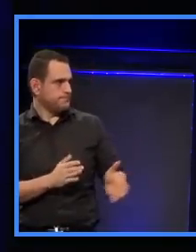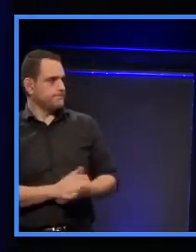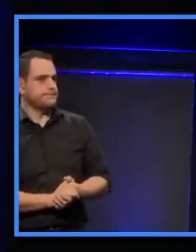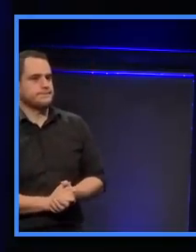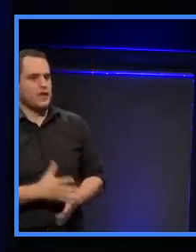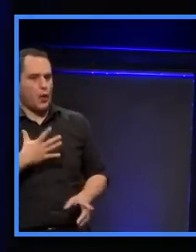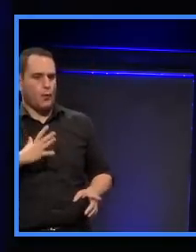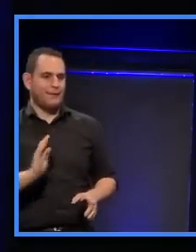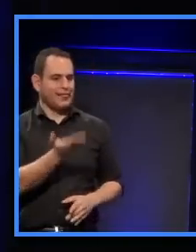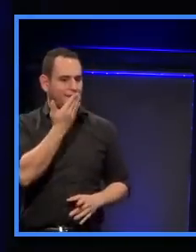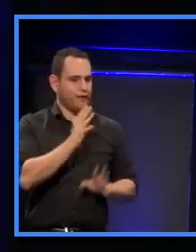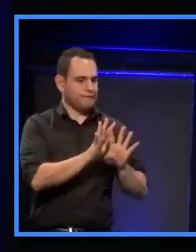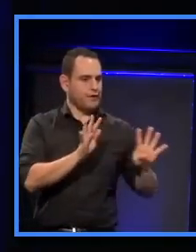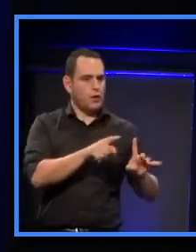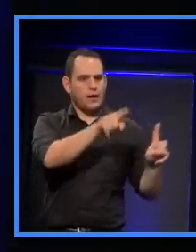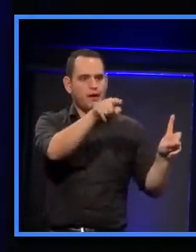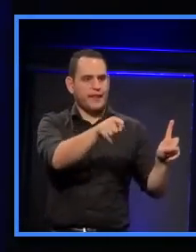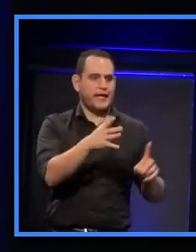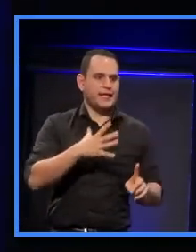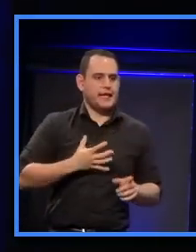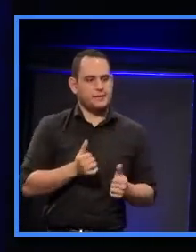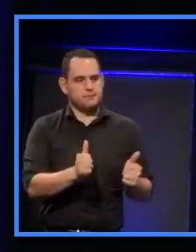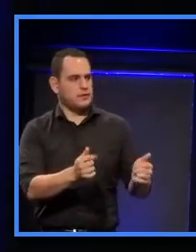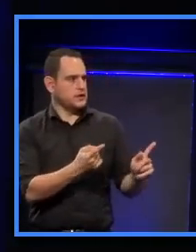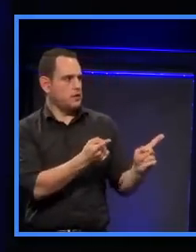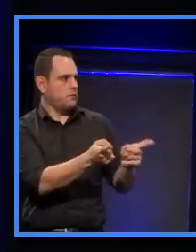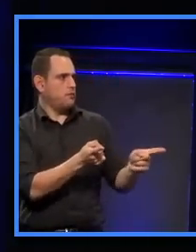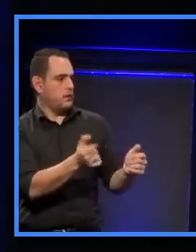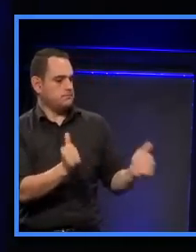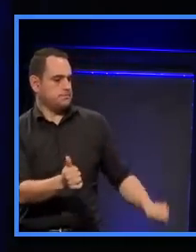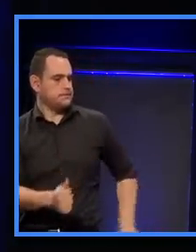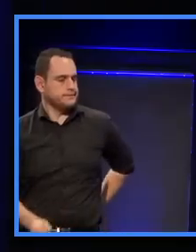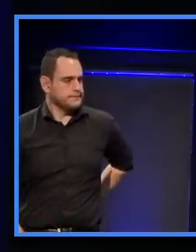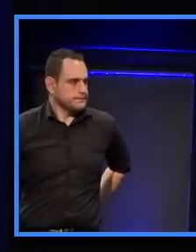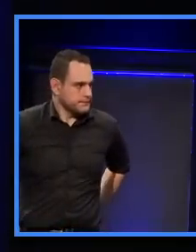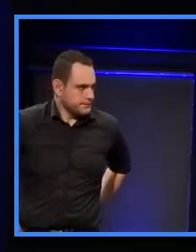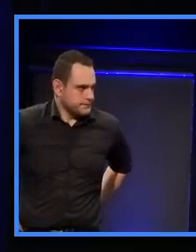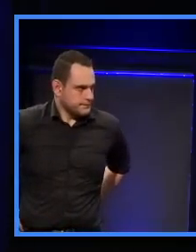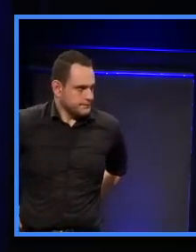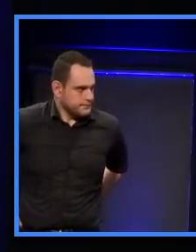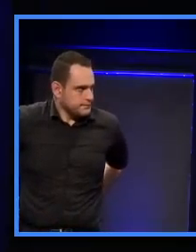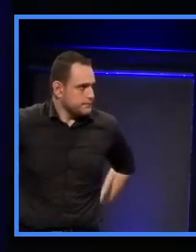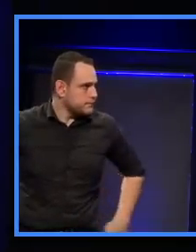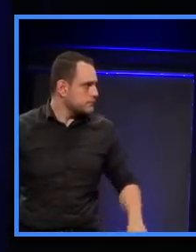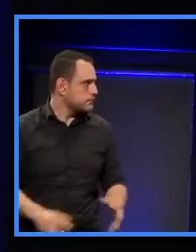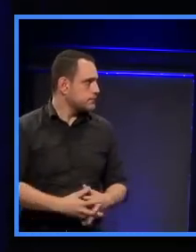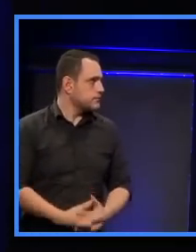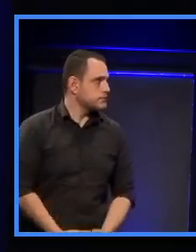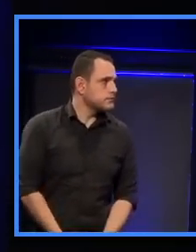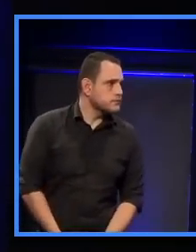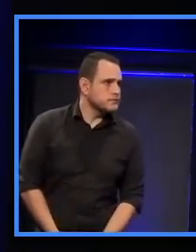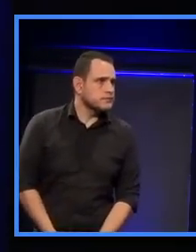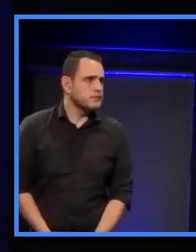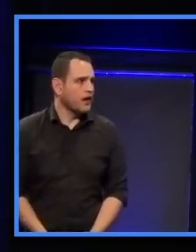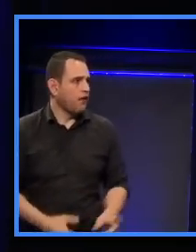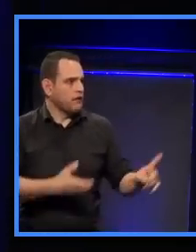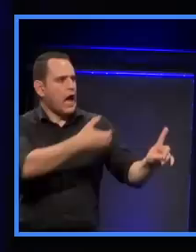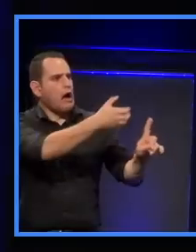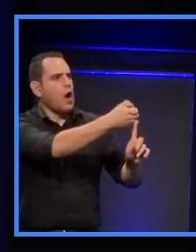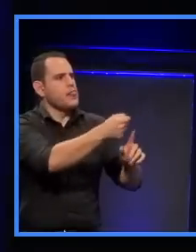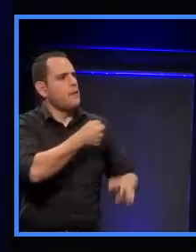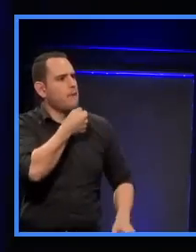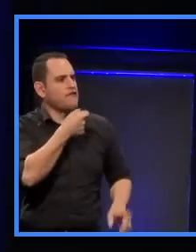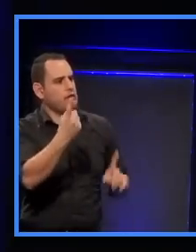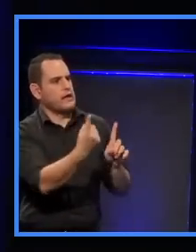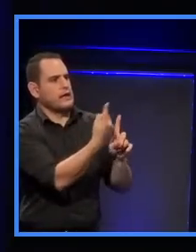There's a lady in the front row and there's a lady there. We'll probably go for those too. So after you, Lenny, does anyone, would you mind, there's a